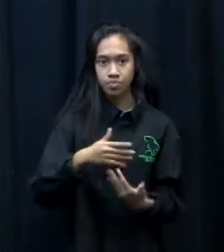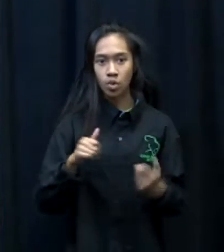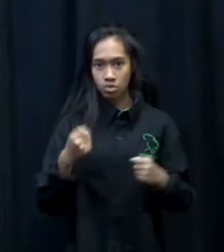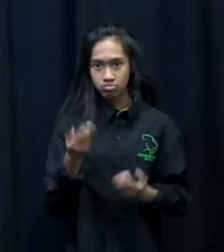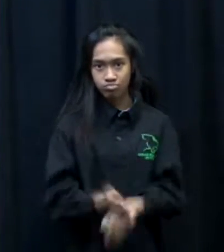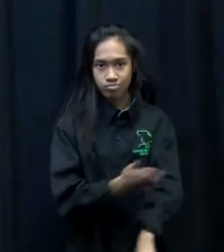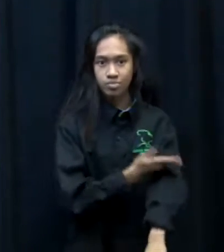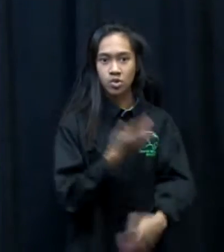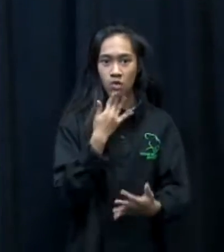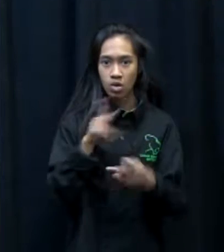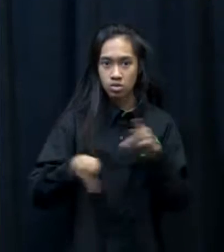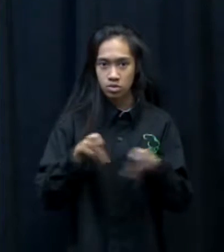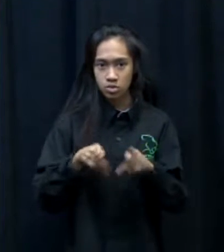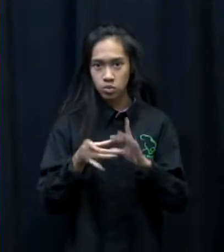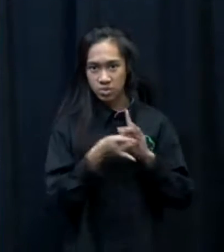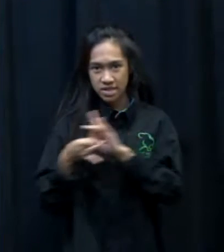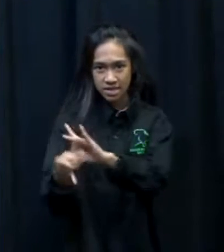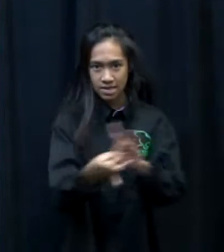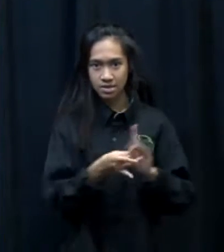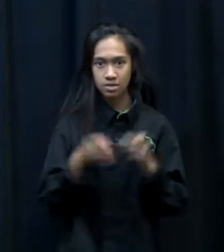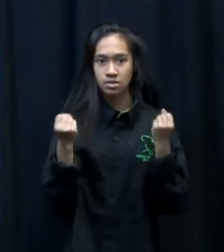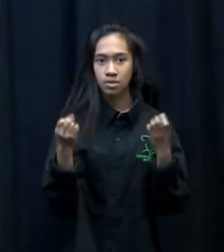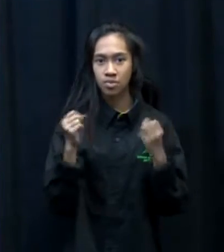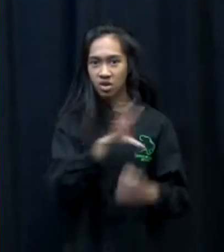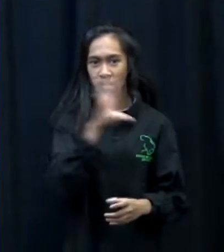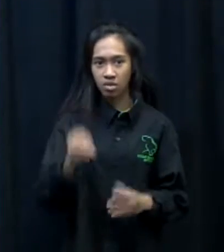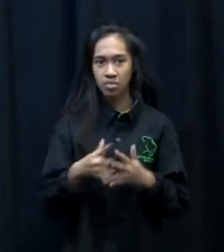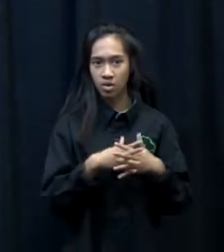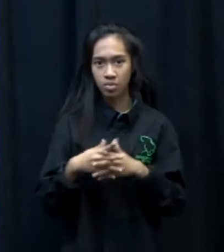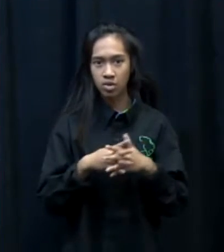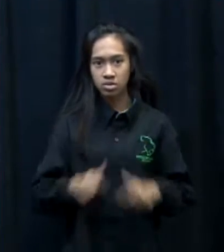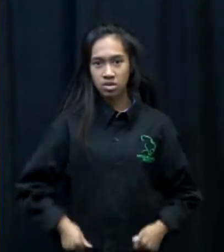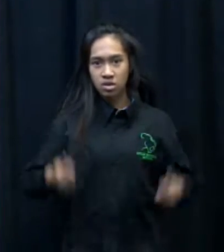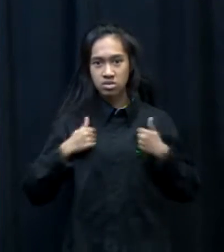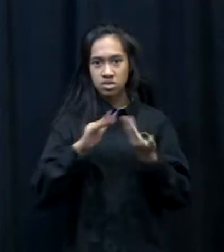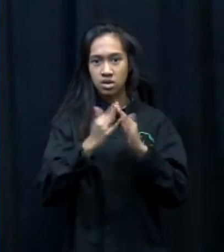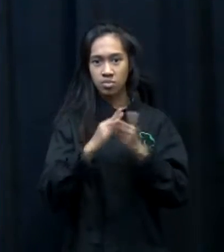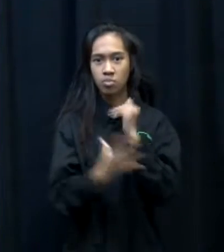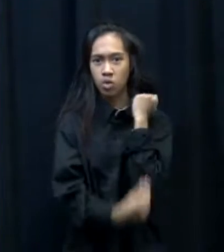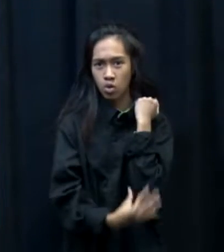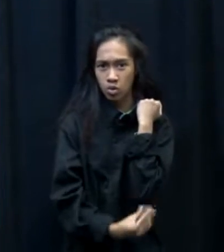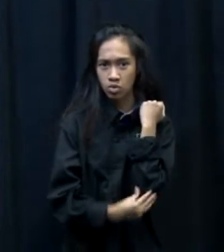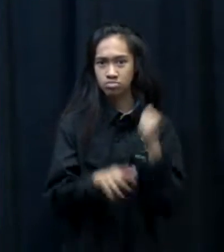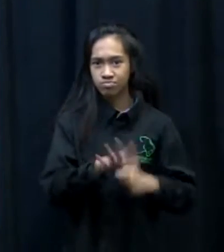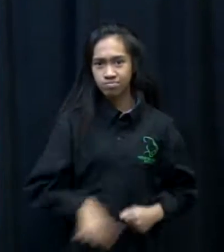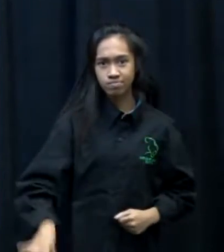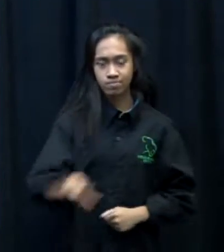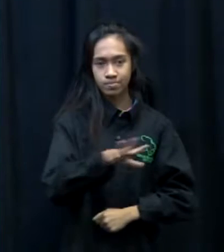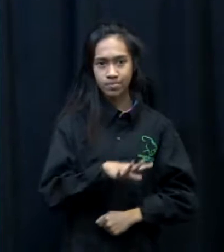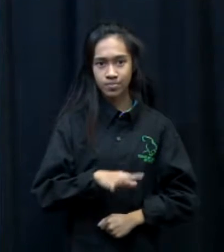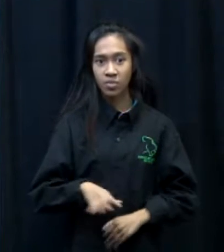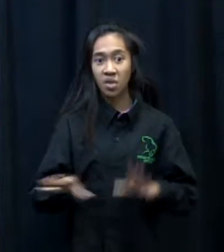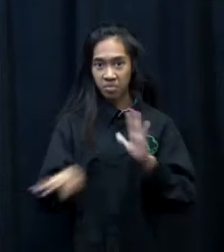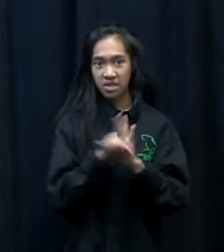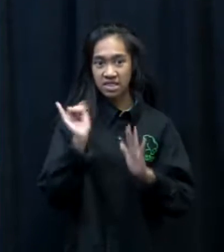urban blight. As many of the country's African-Americans lived in the run-down inner city areas, appointing Weaver's was Johnson's attempt